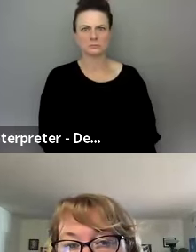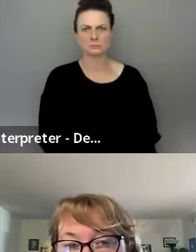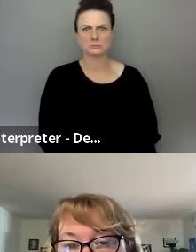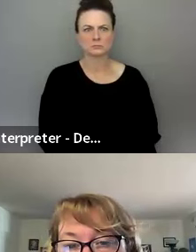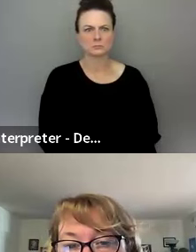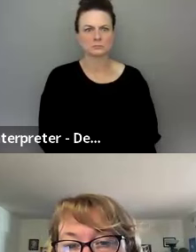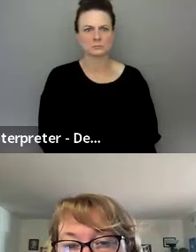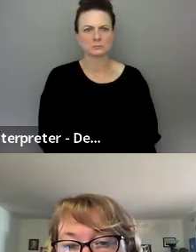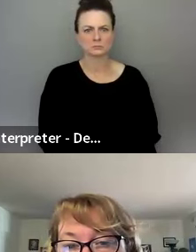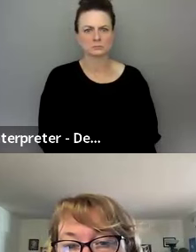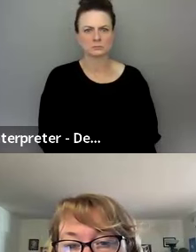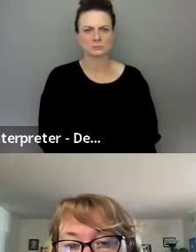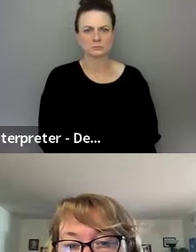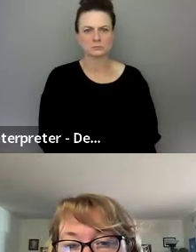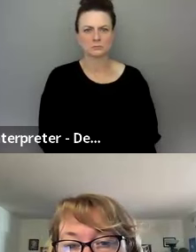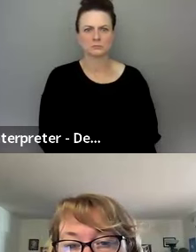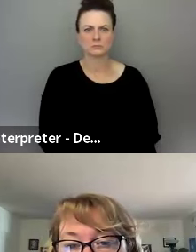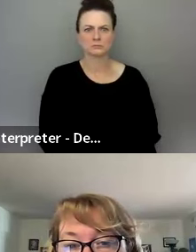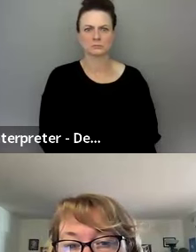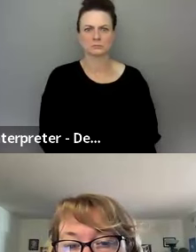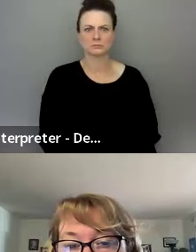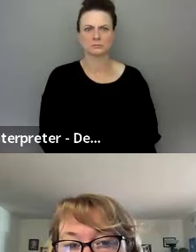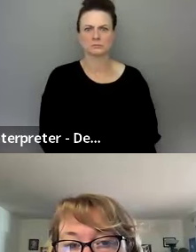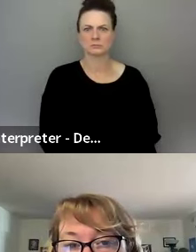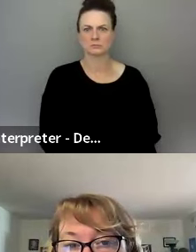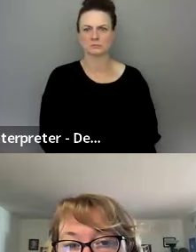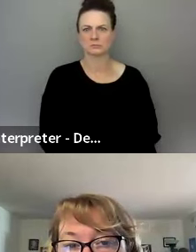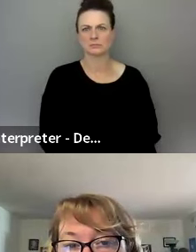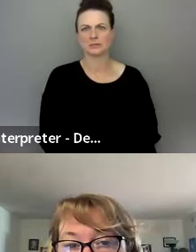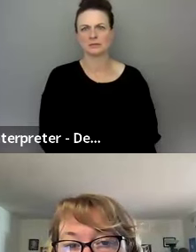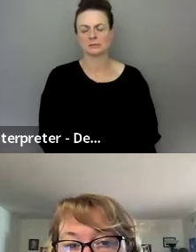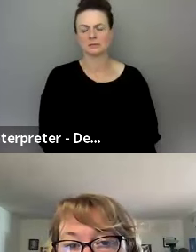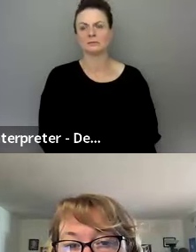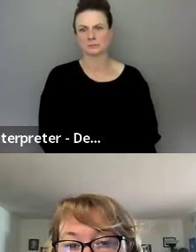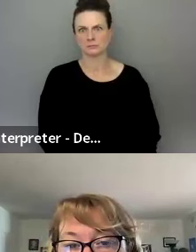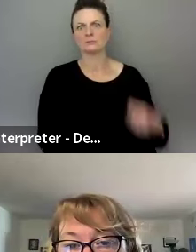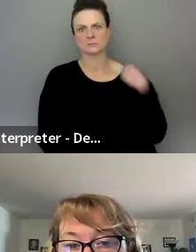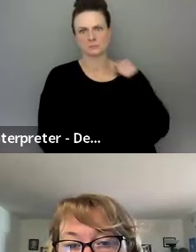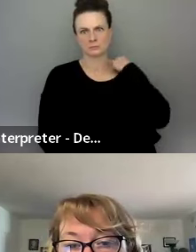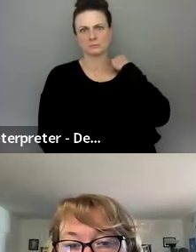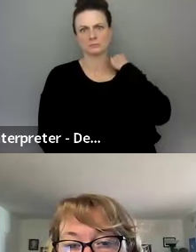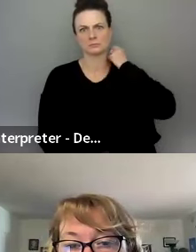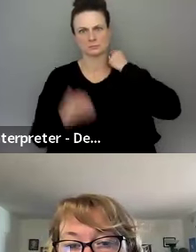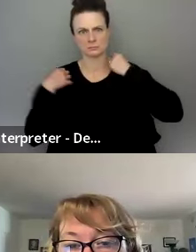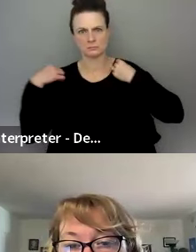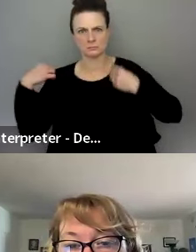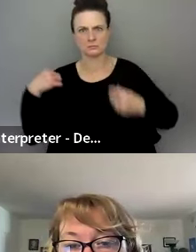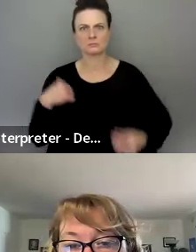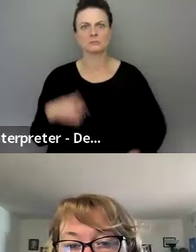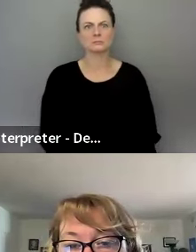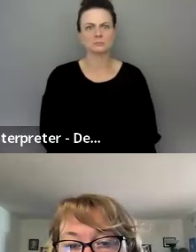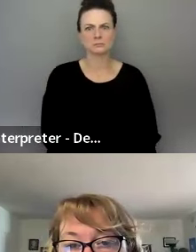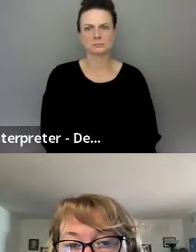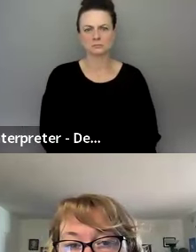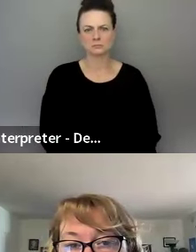You know, each test costs some money and we have to, that license is going to expire at the end of November. So I need